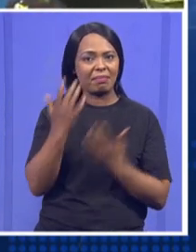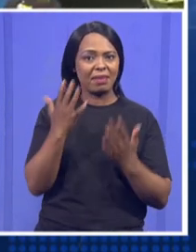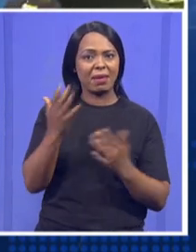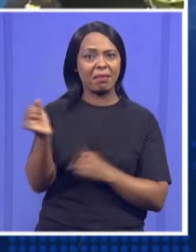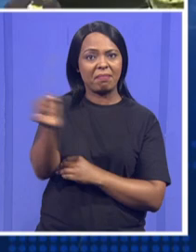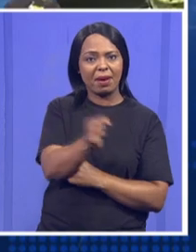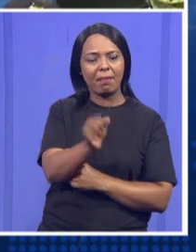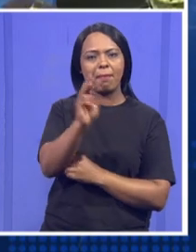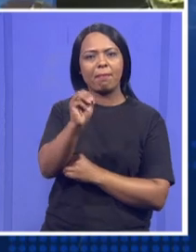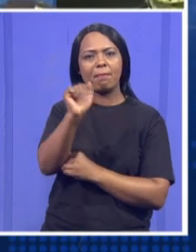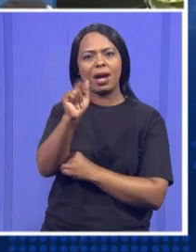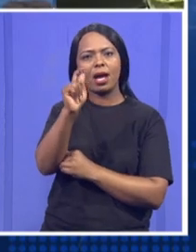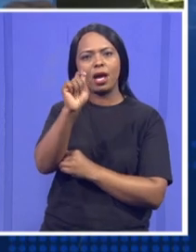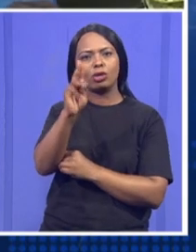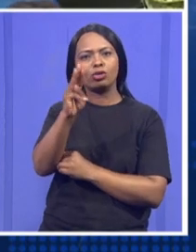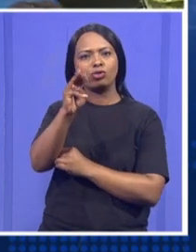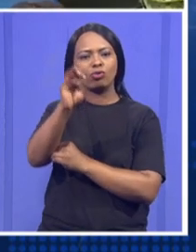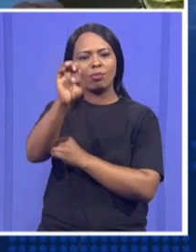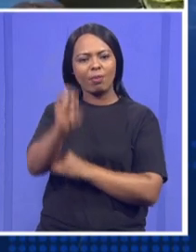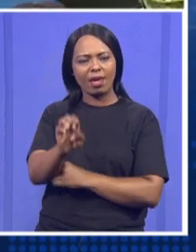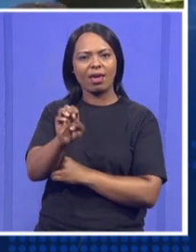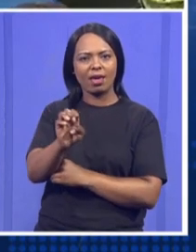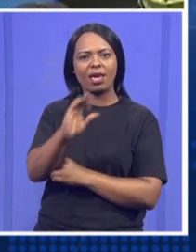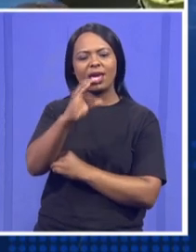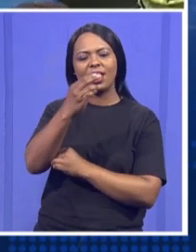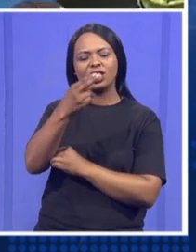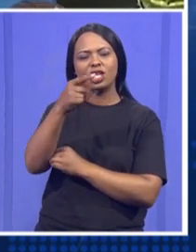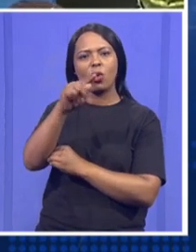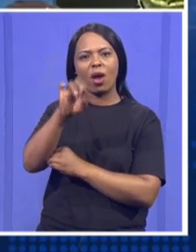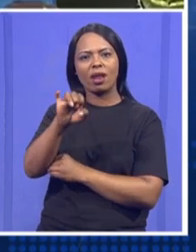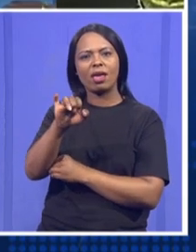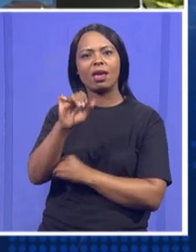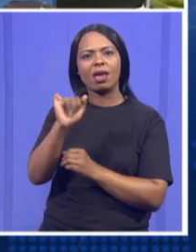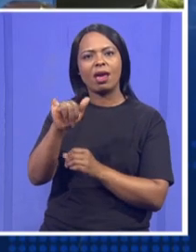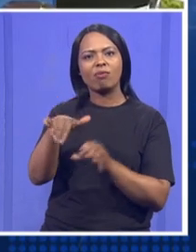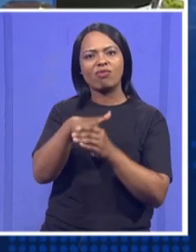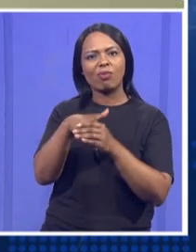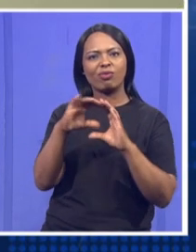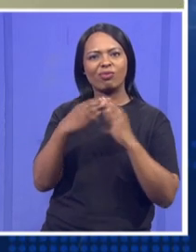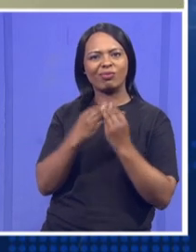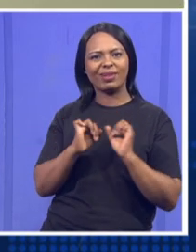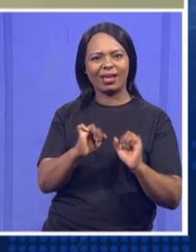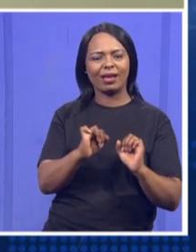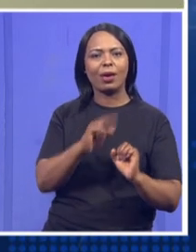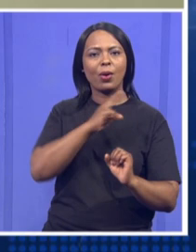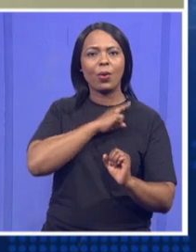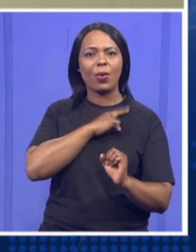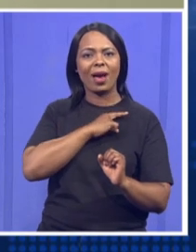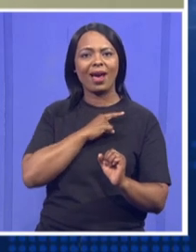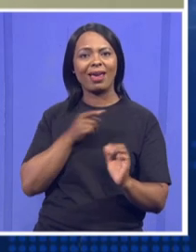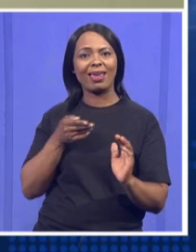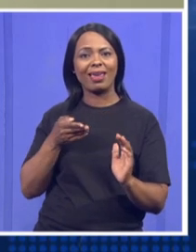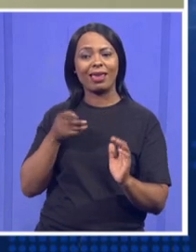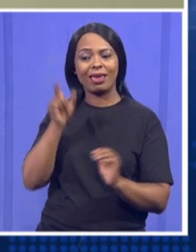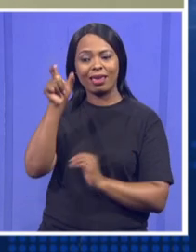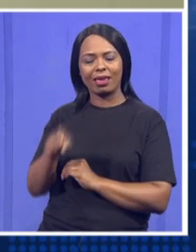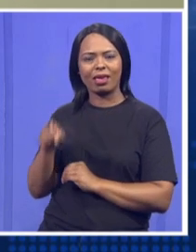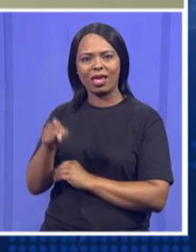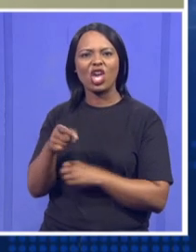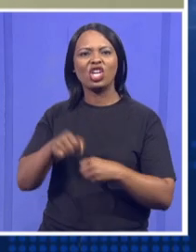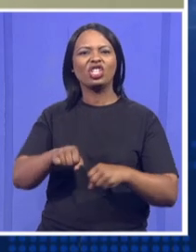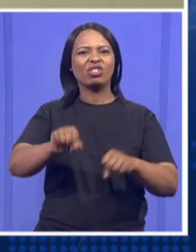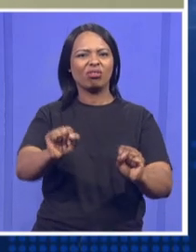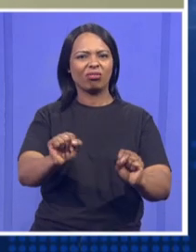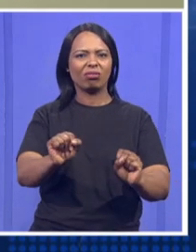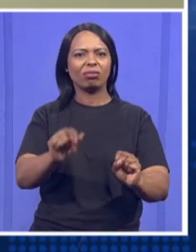Madume Chuluan on that portfolio because Madume has served in that as a chairperson of